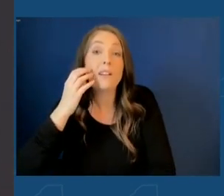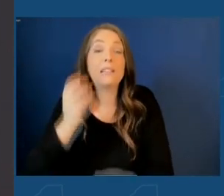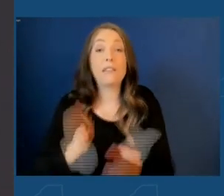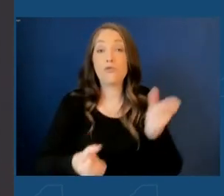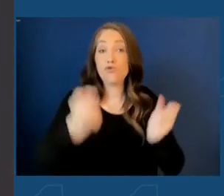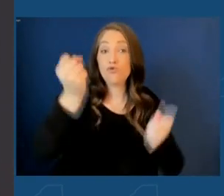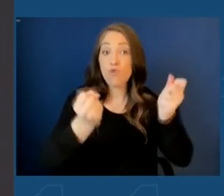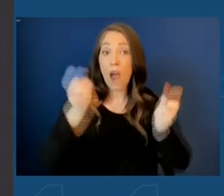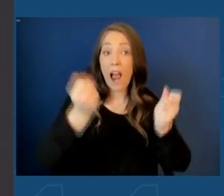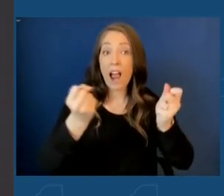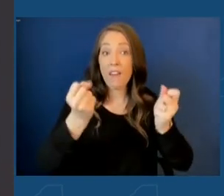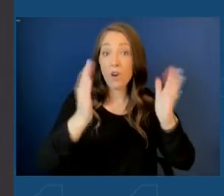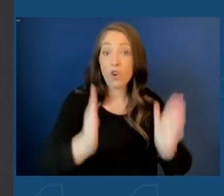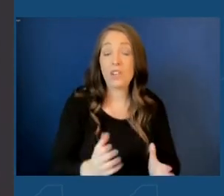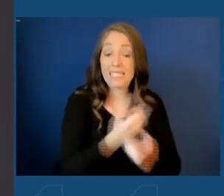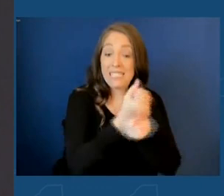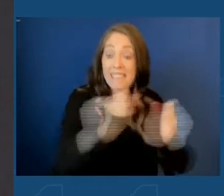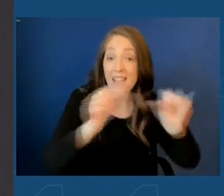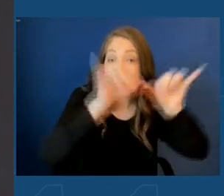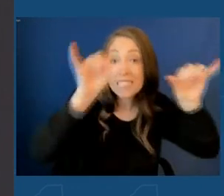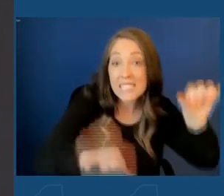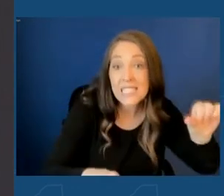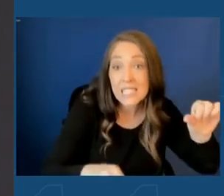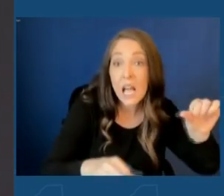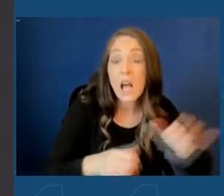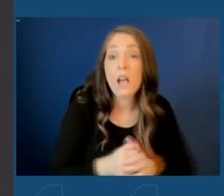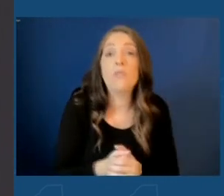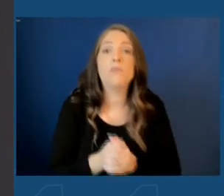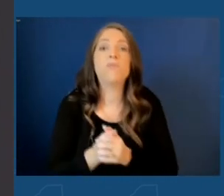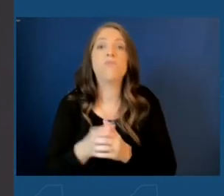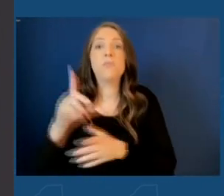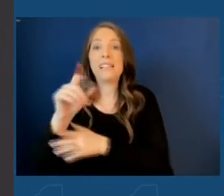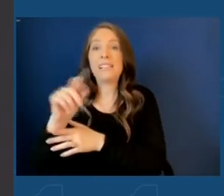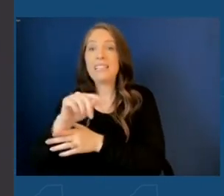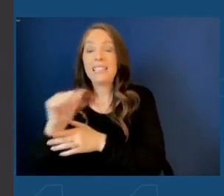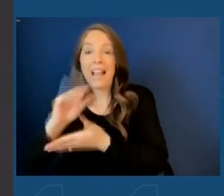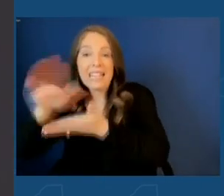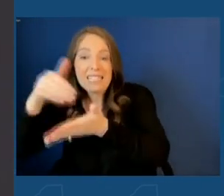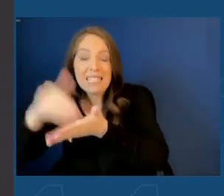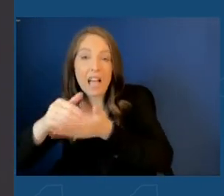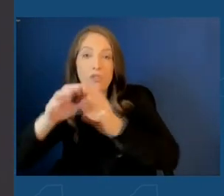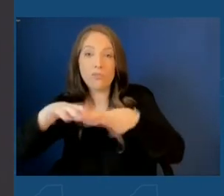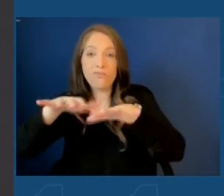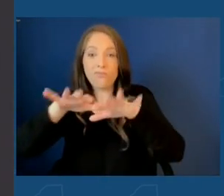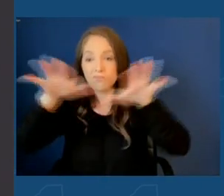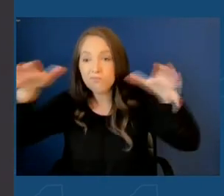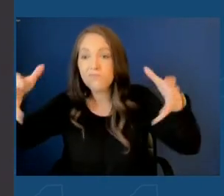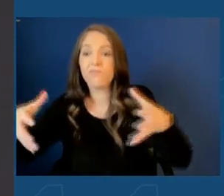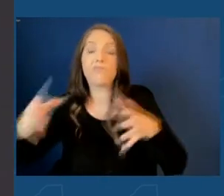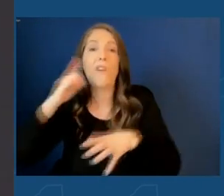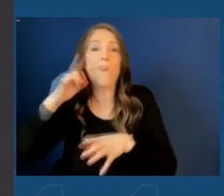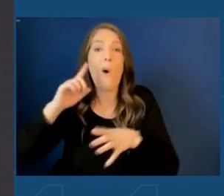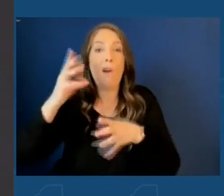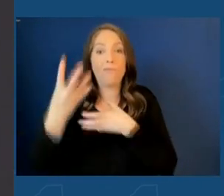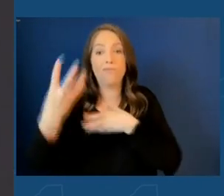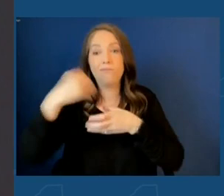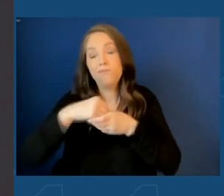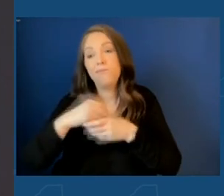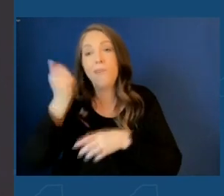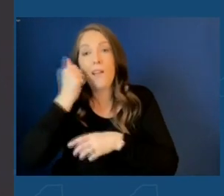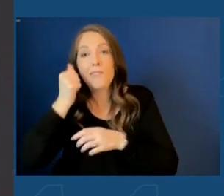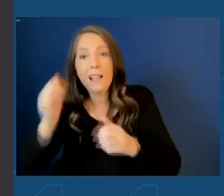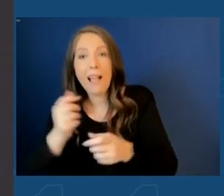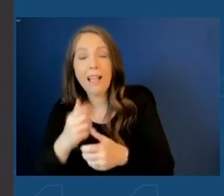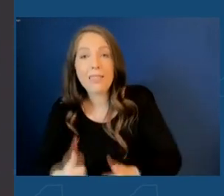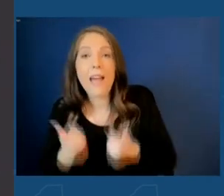driver safety system in your car, to the vast data centers and communication systems critical to everyday life, and to our